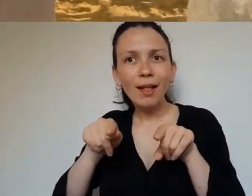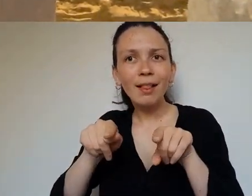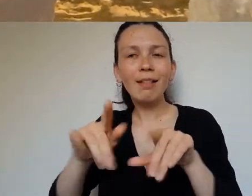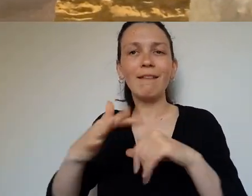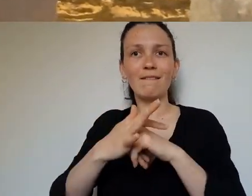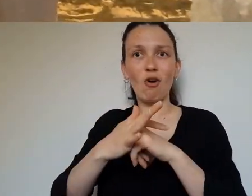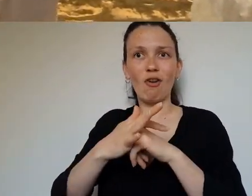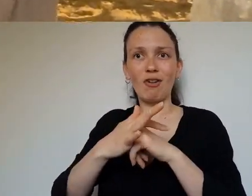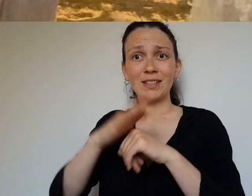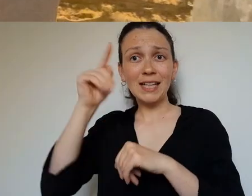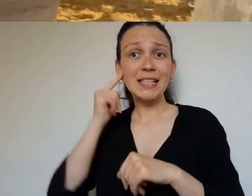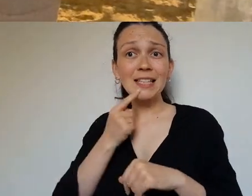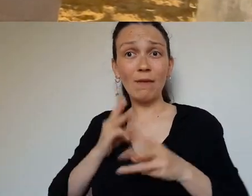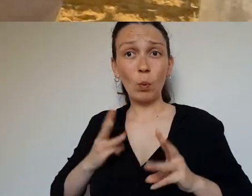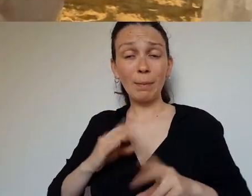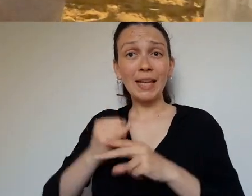and mainstream Irish theatre.